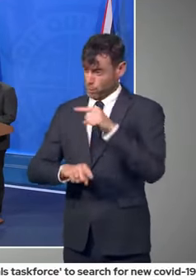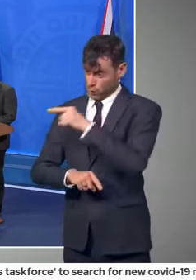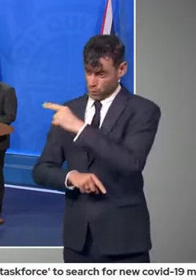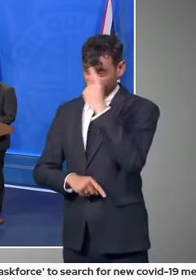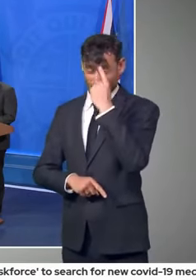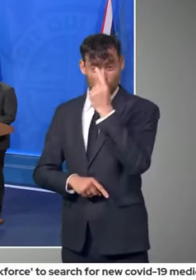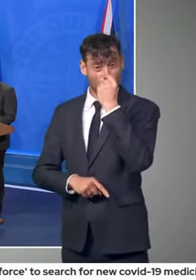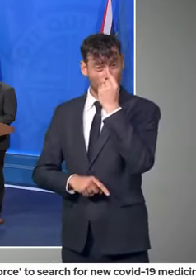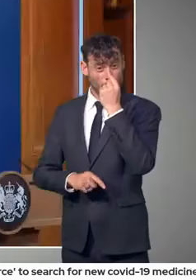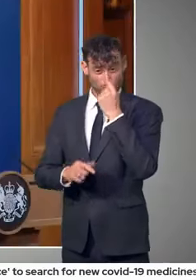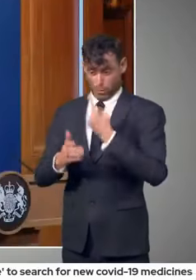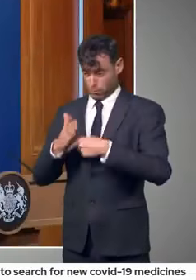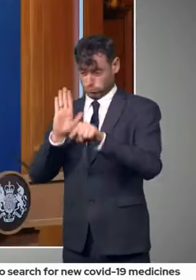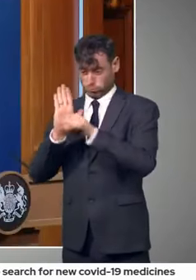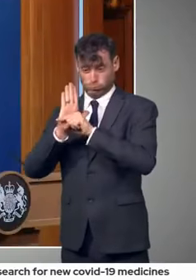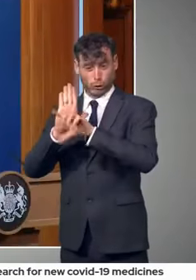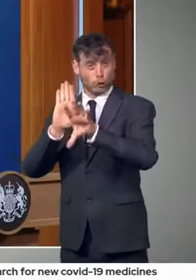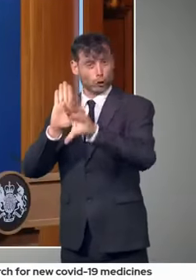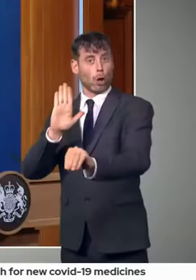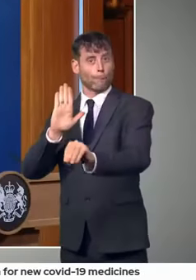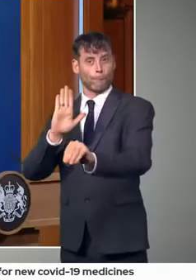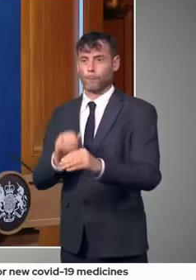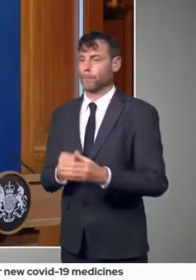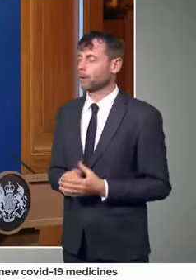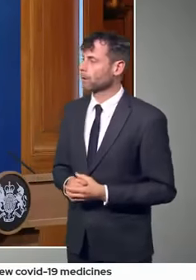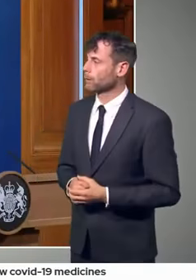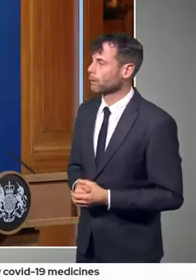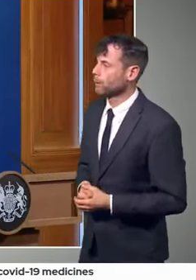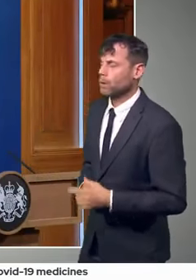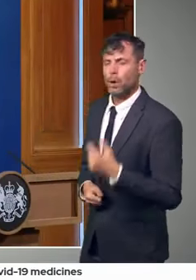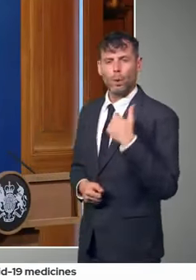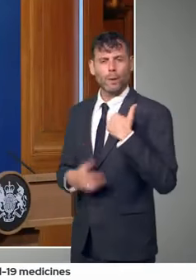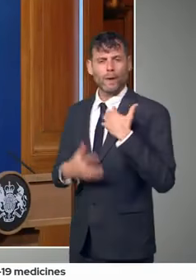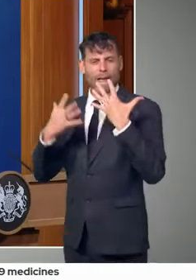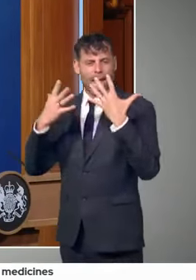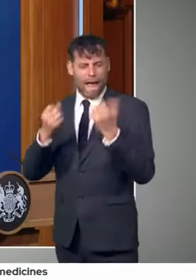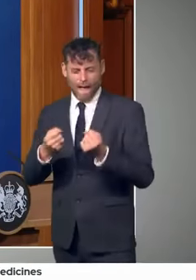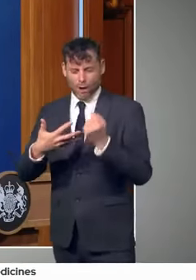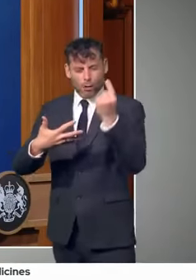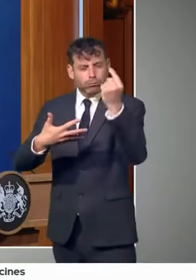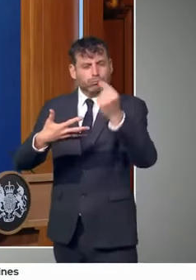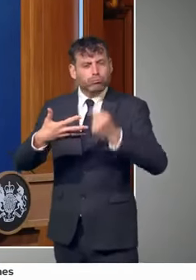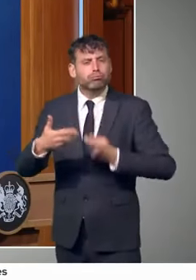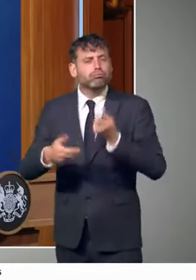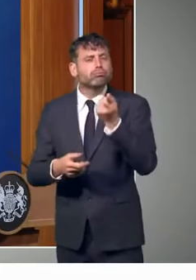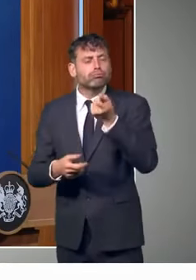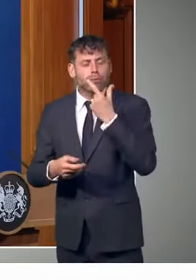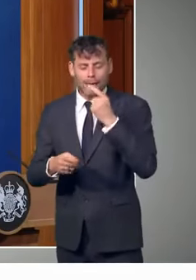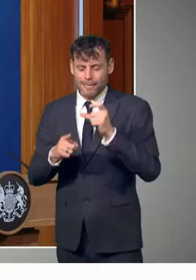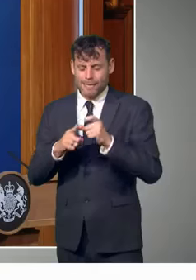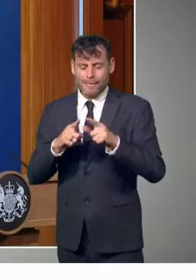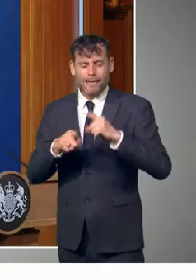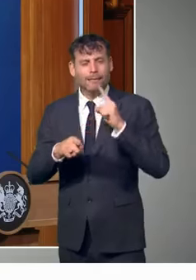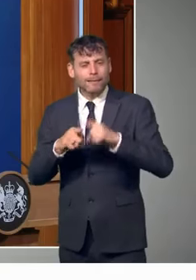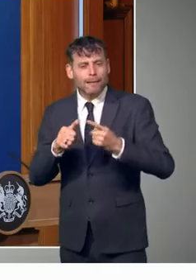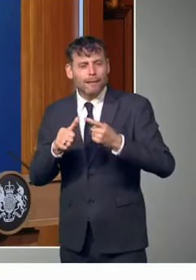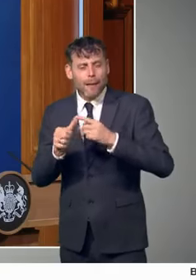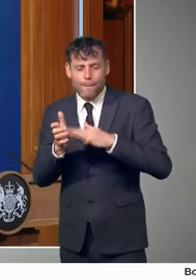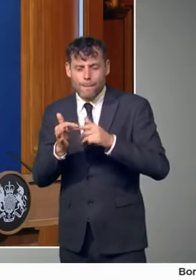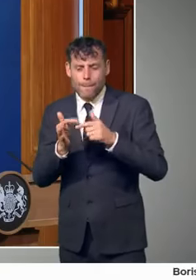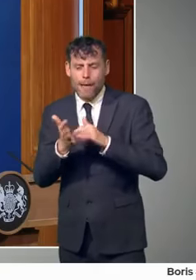have in our locker like dexamethasone. think remdesivir is also used in some cases.